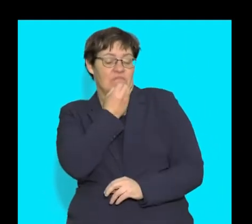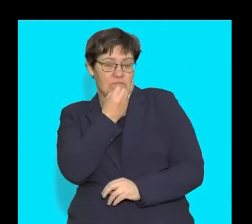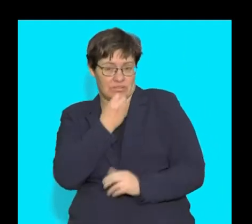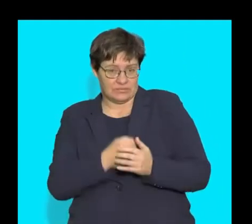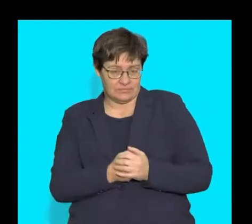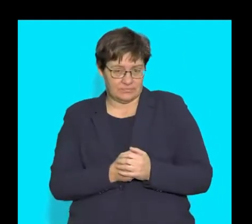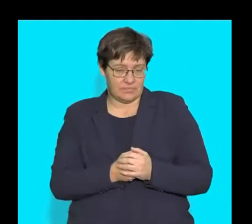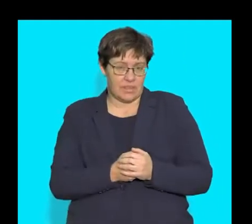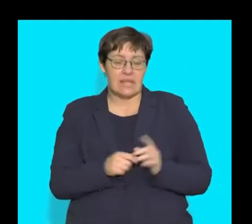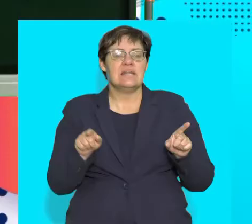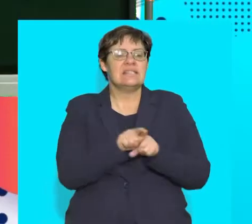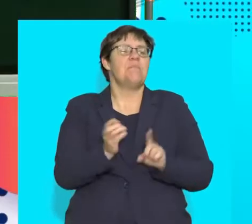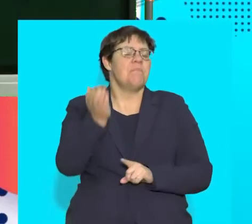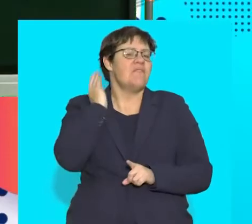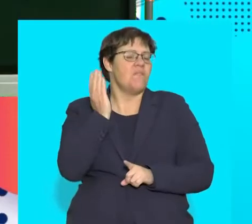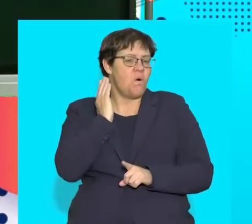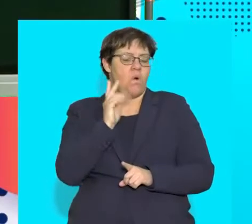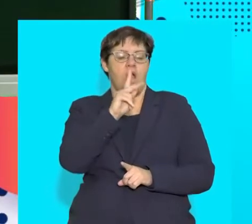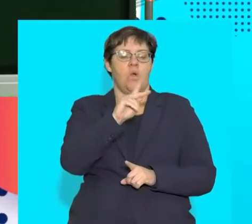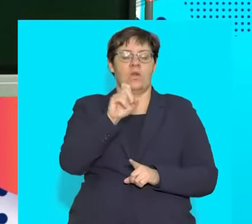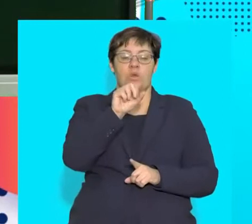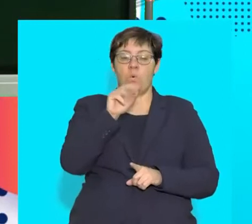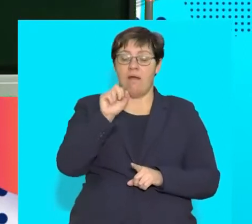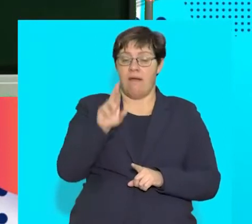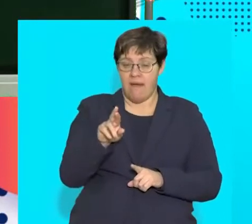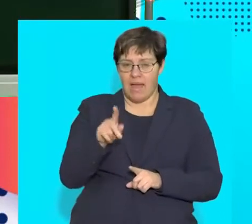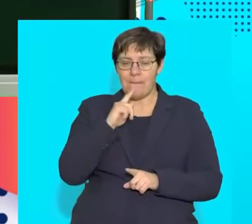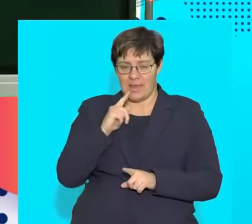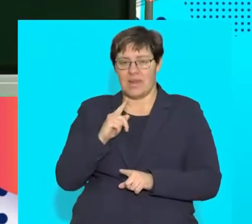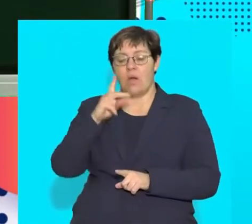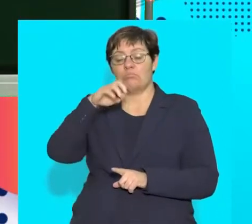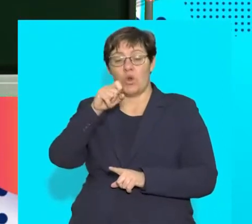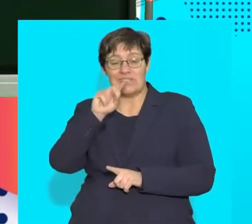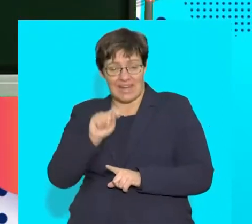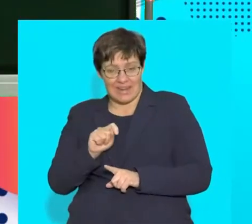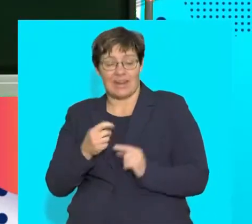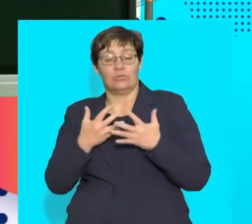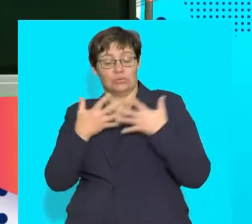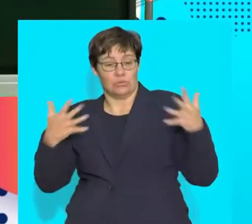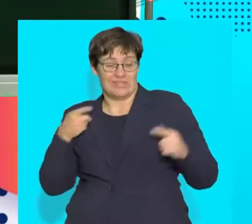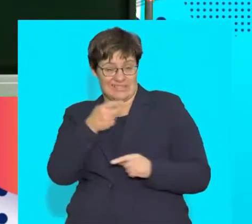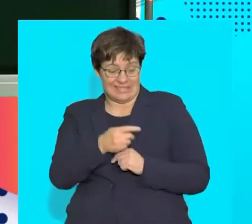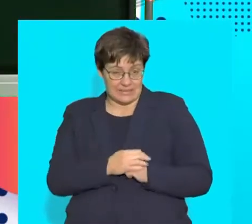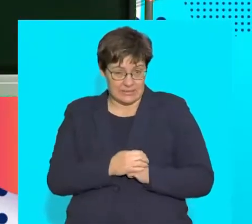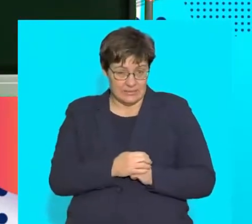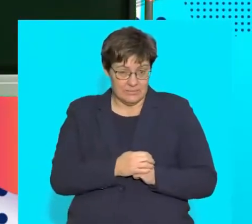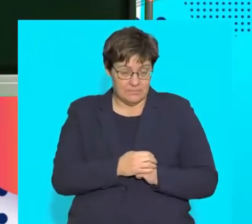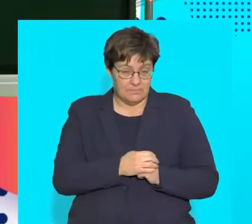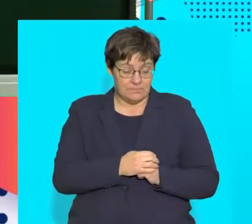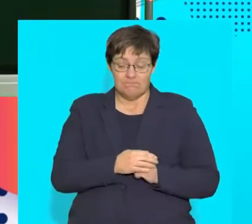As I mentioned earlier on, we spoke of kwashioka being a disorder in which there was large amounts of protein.